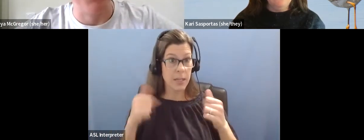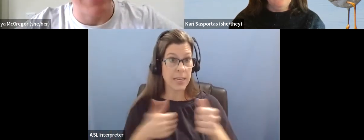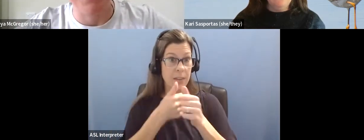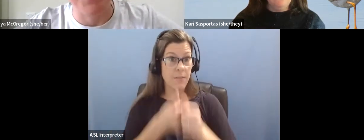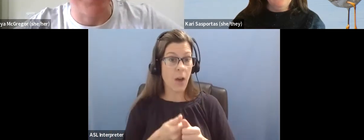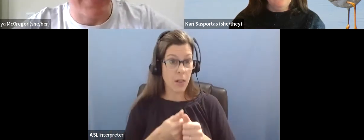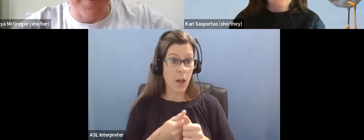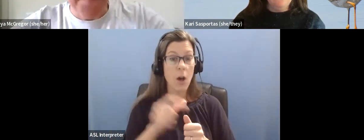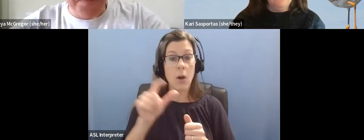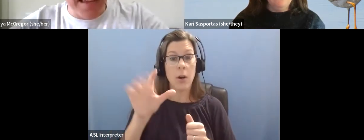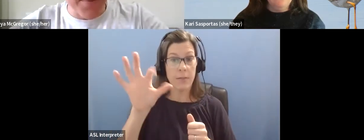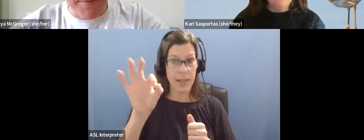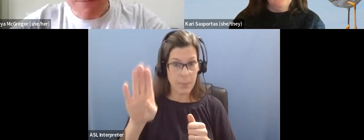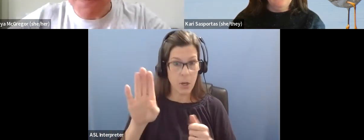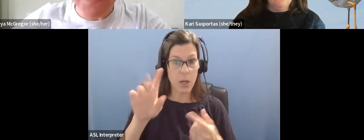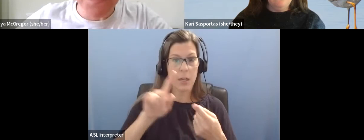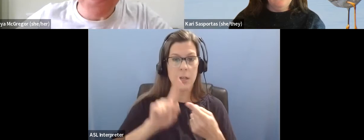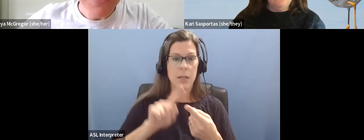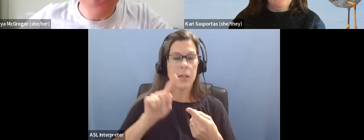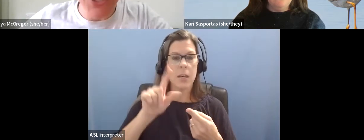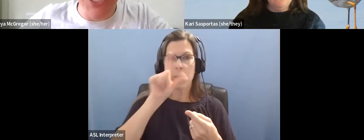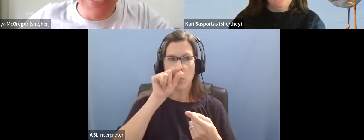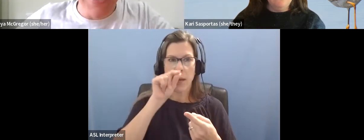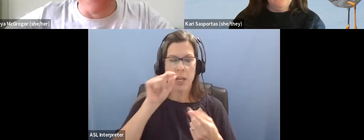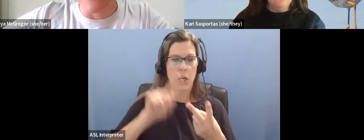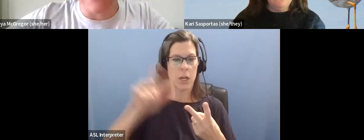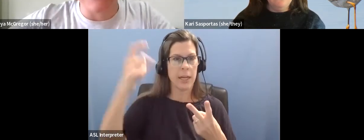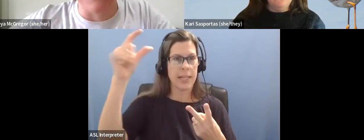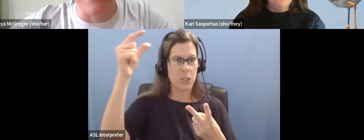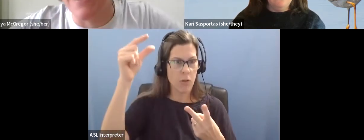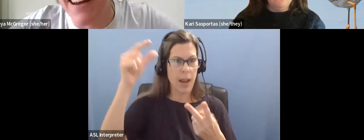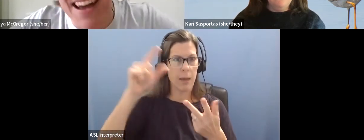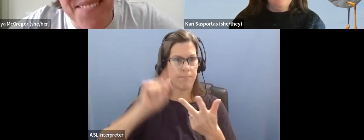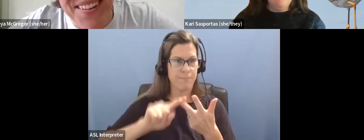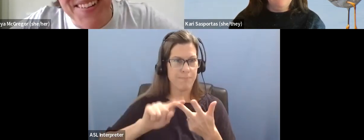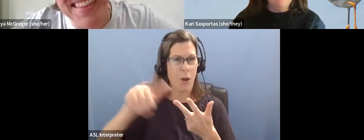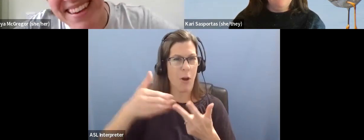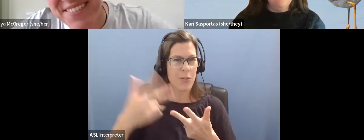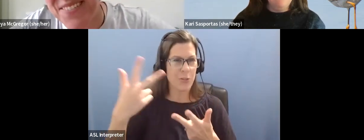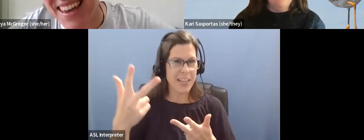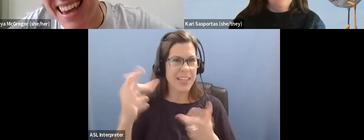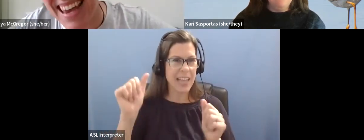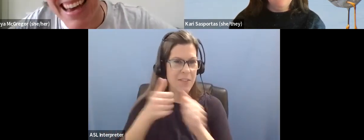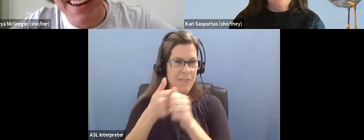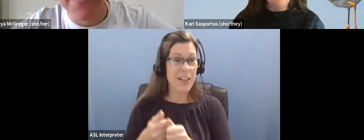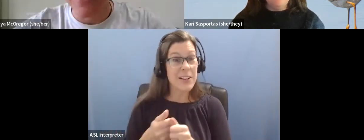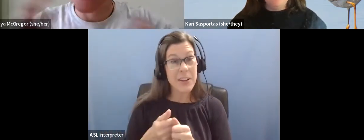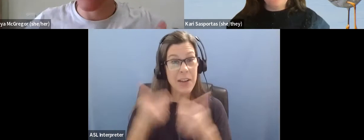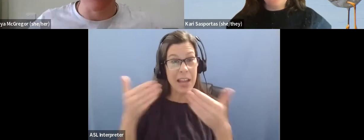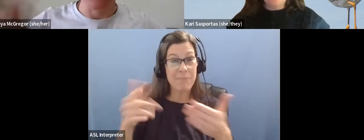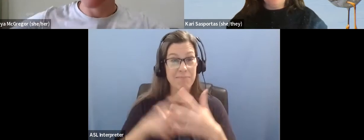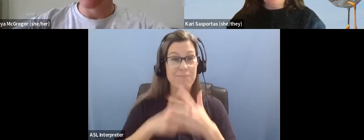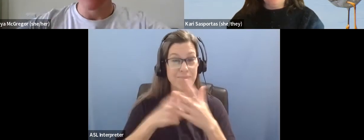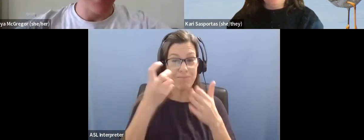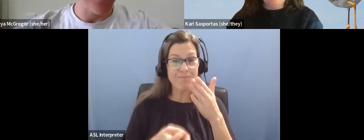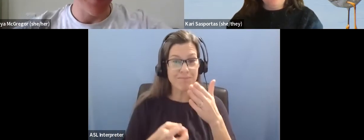or Facebook at birdability as well. So, let's get into it. Kerry, welcome. Thank you for being here. Please